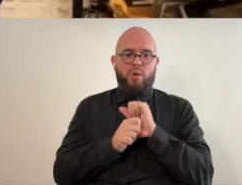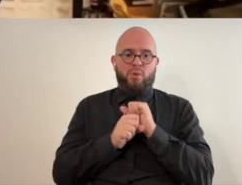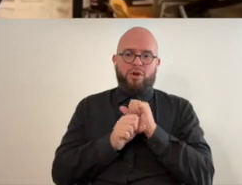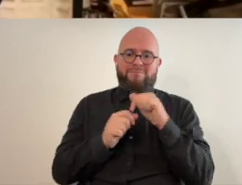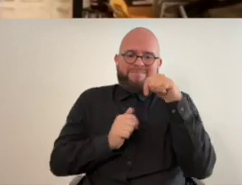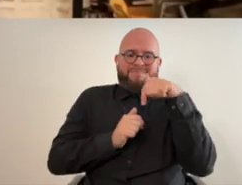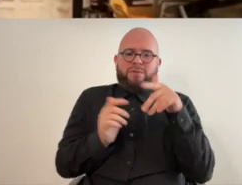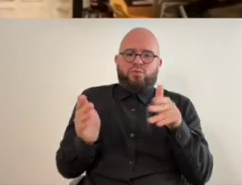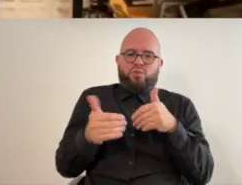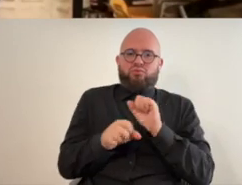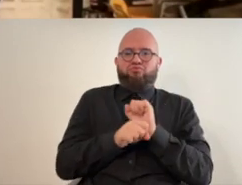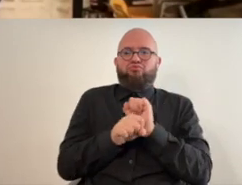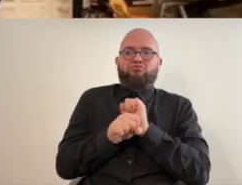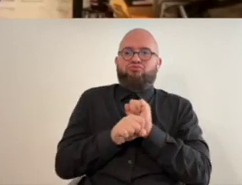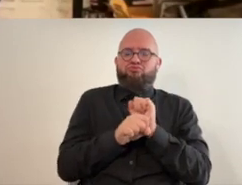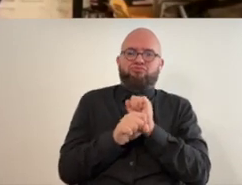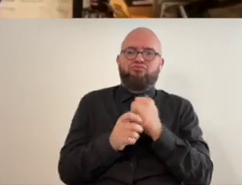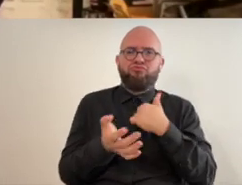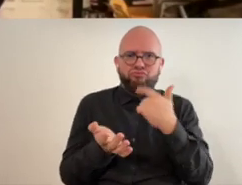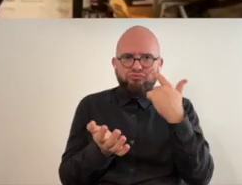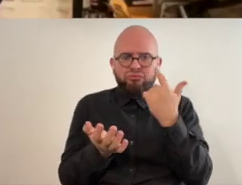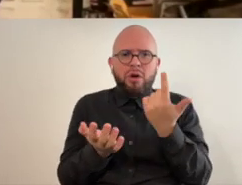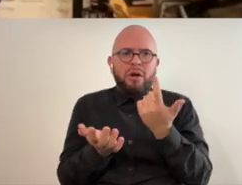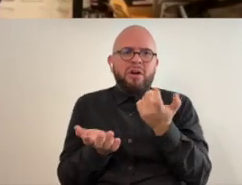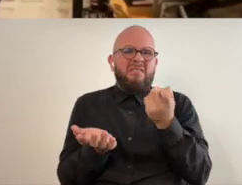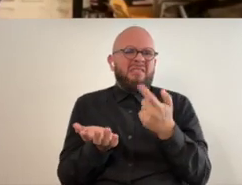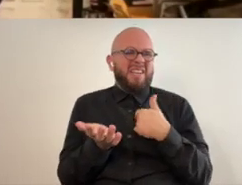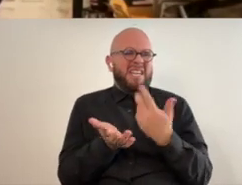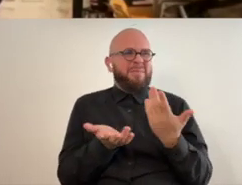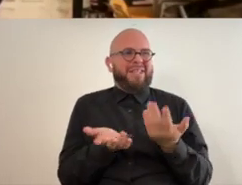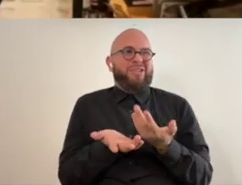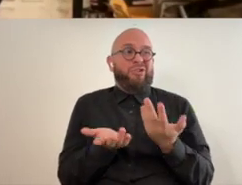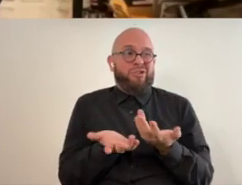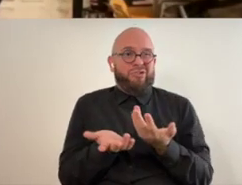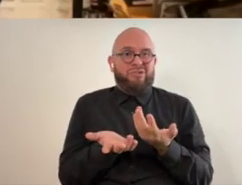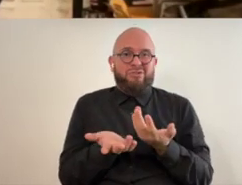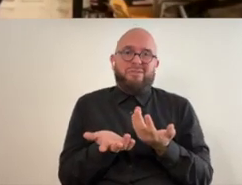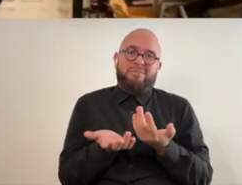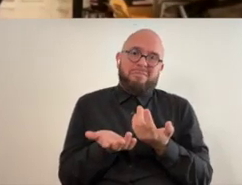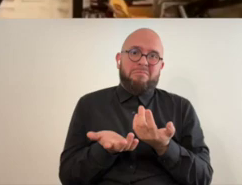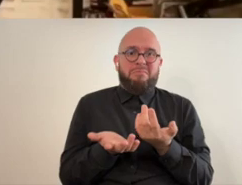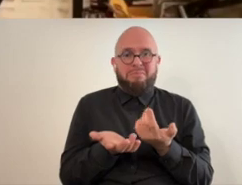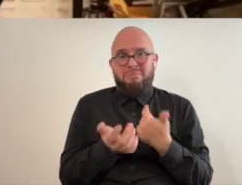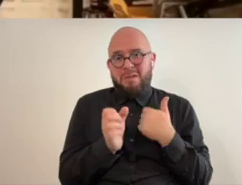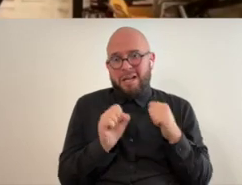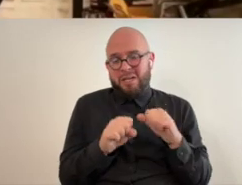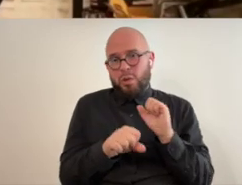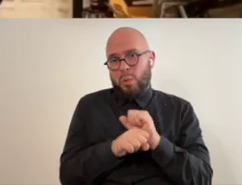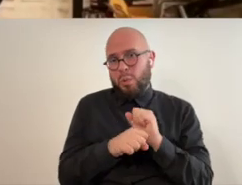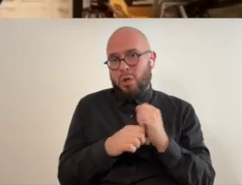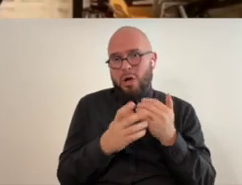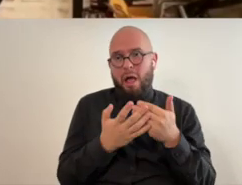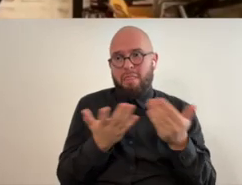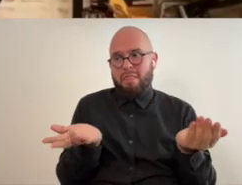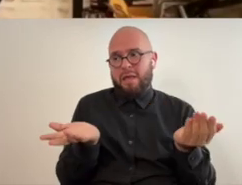my private space so i was doing my work from this room and i was thinking well while while i'm here